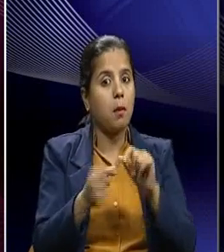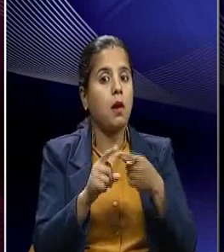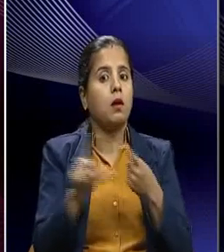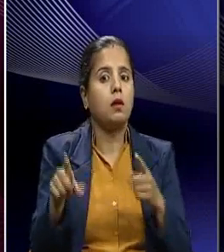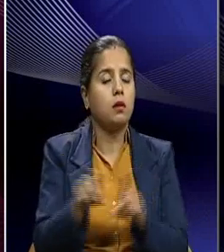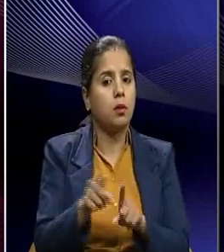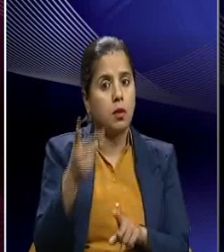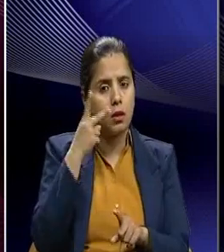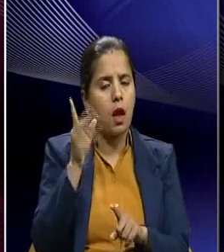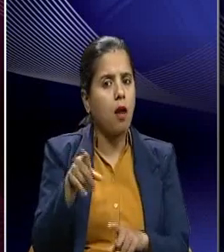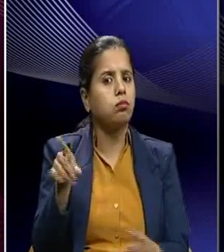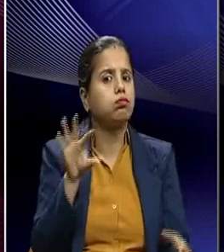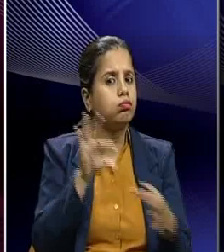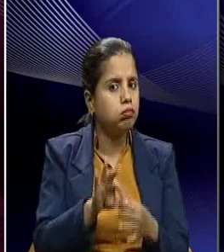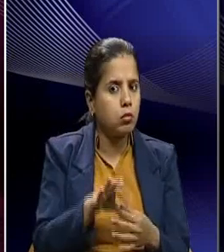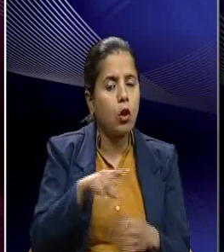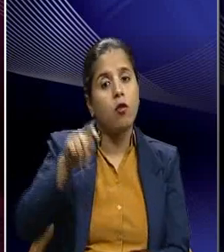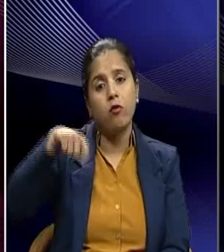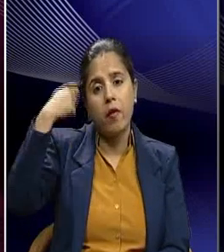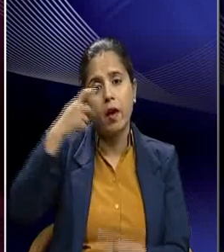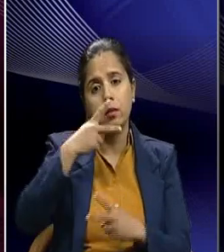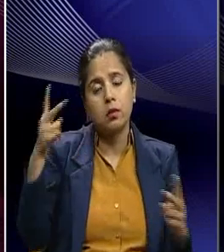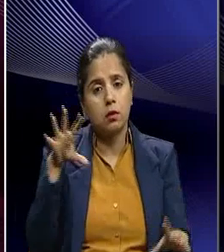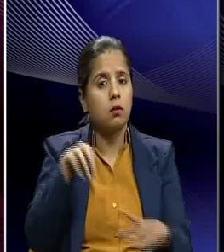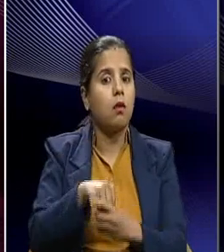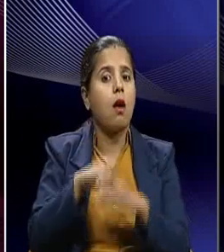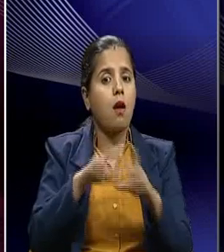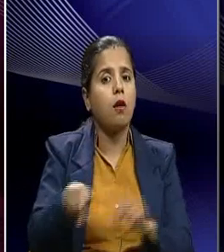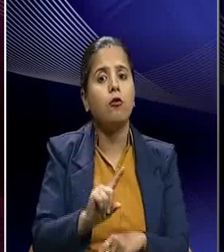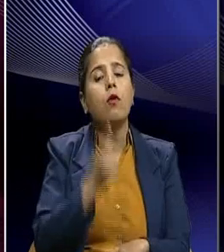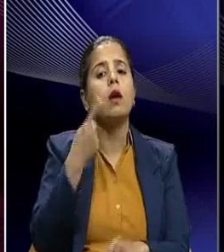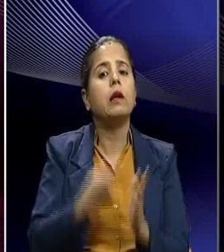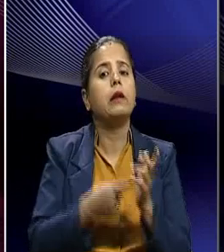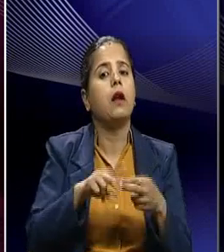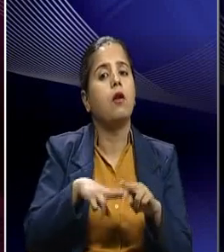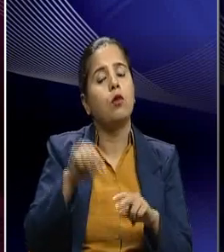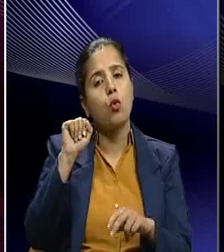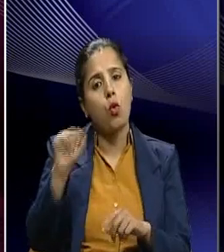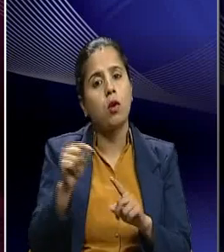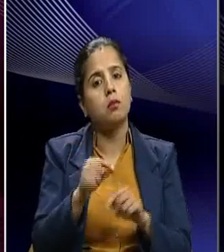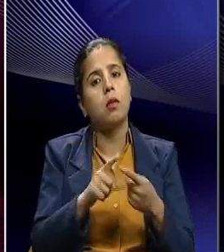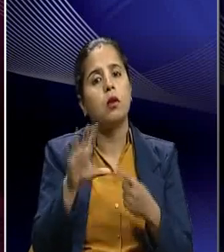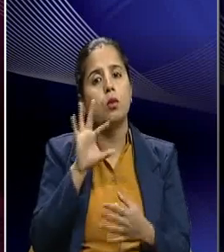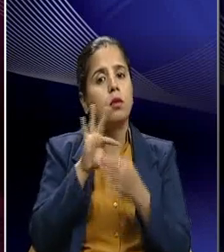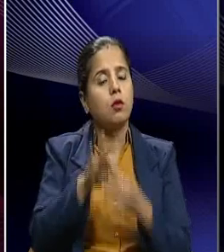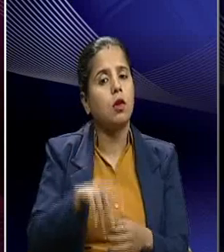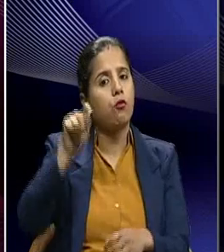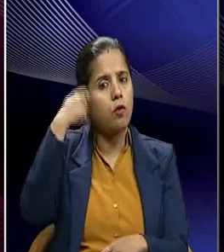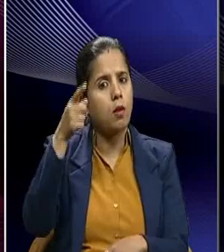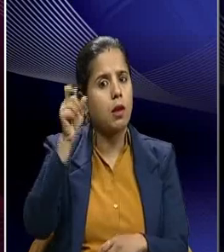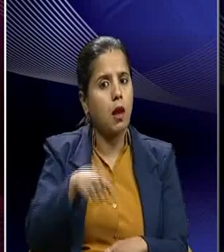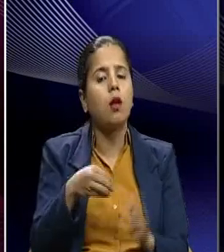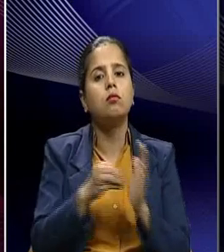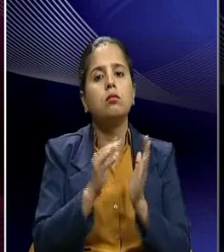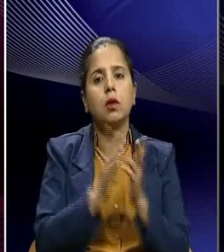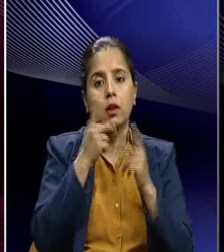in a way connected with the film world. That how the first reference to Patel in relation to the film world can be noted when